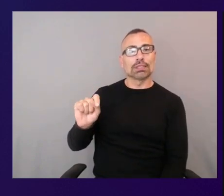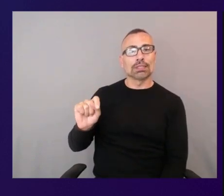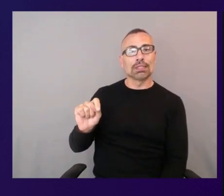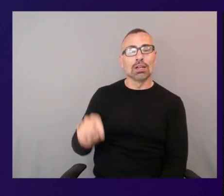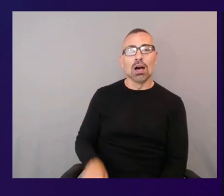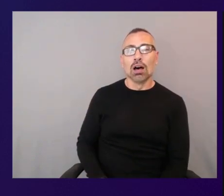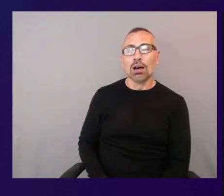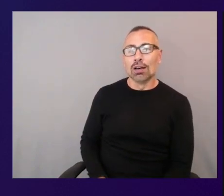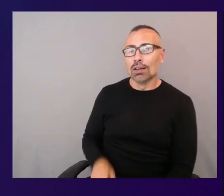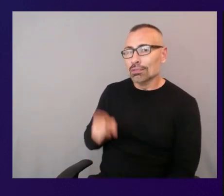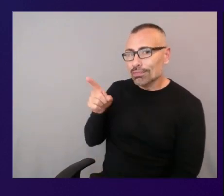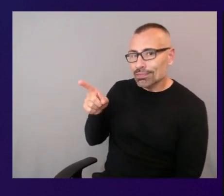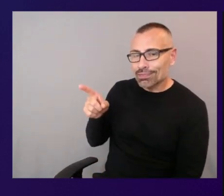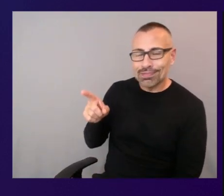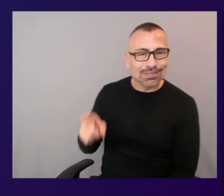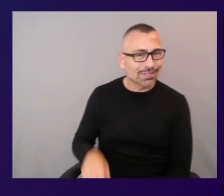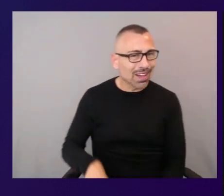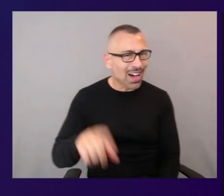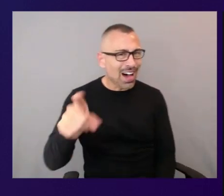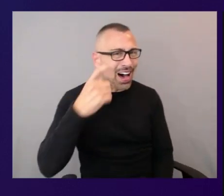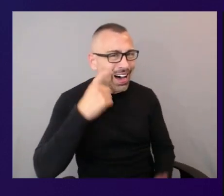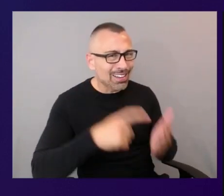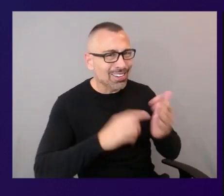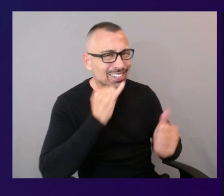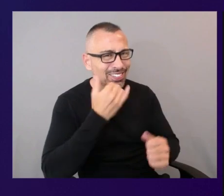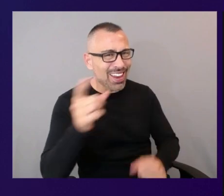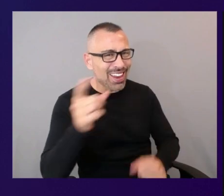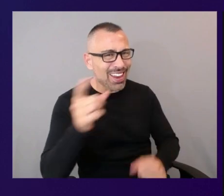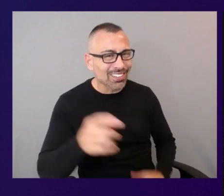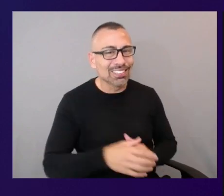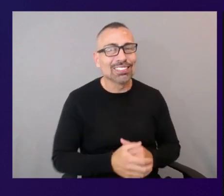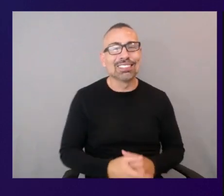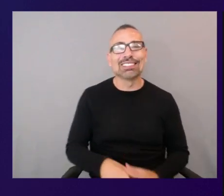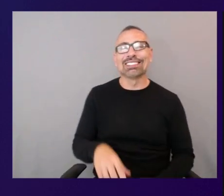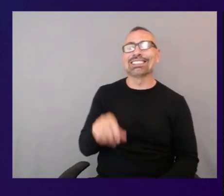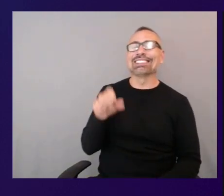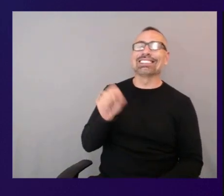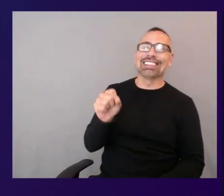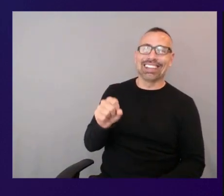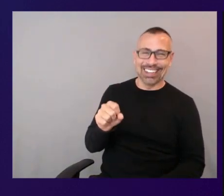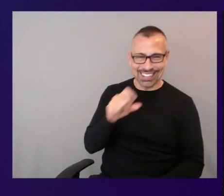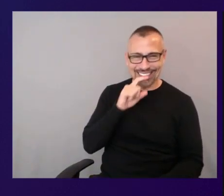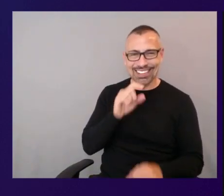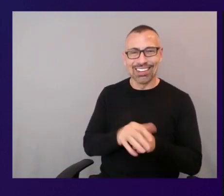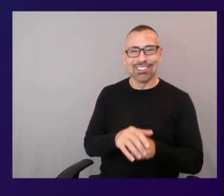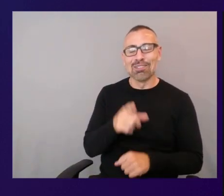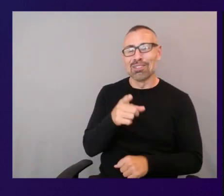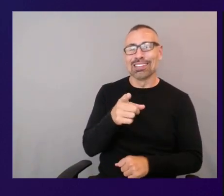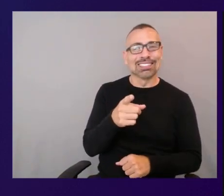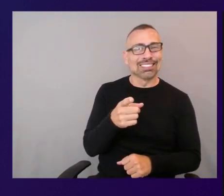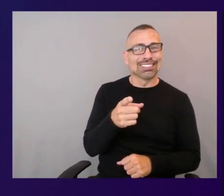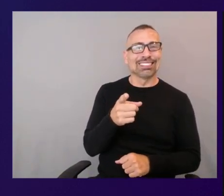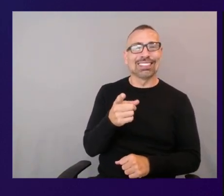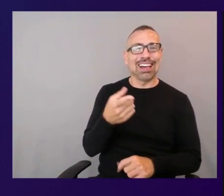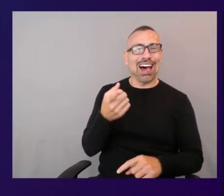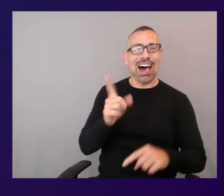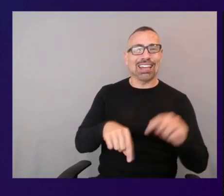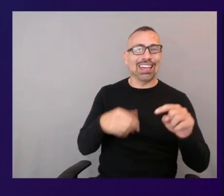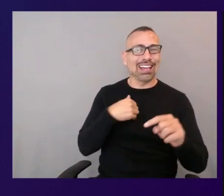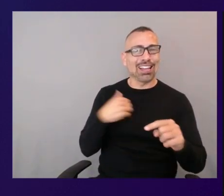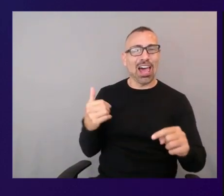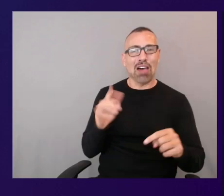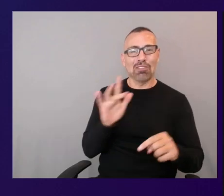there i change my name title here yeah so uh cloud formation can actually contain spaces in the name